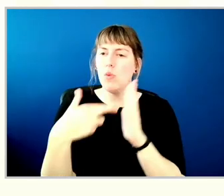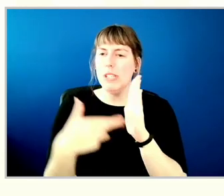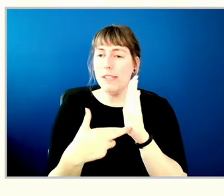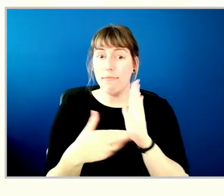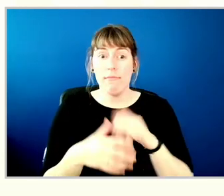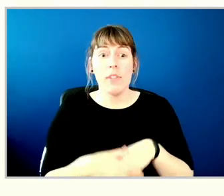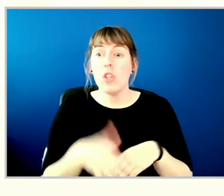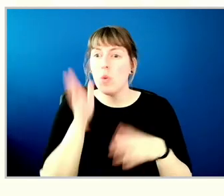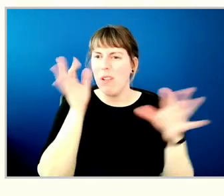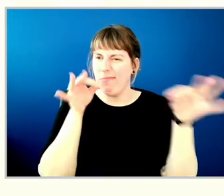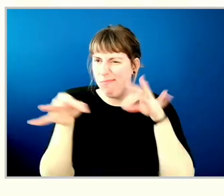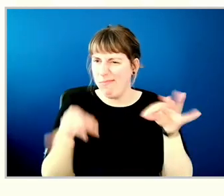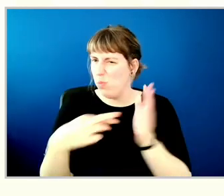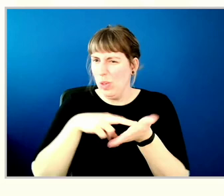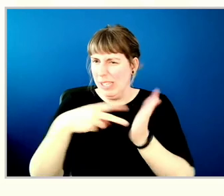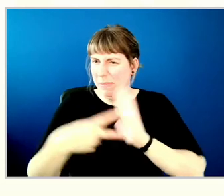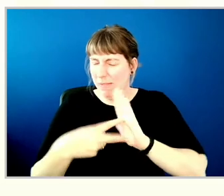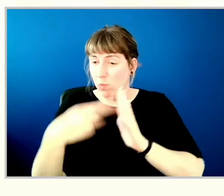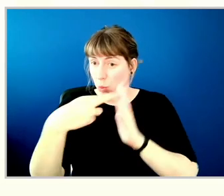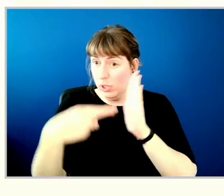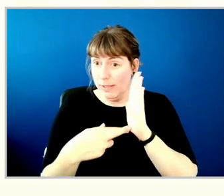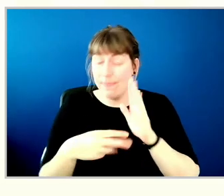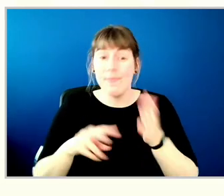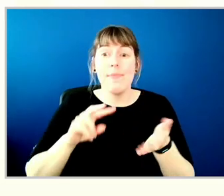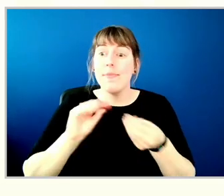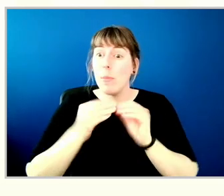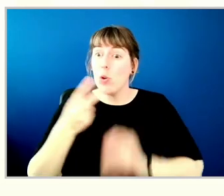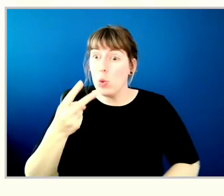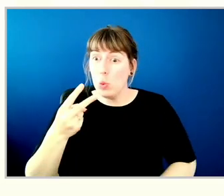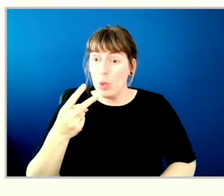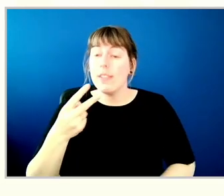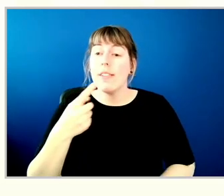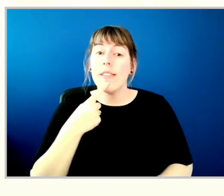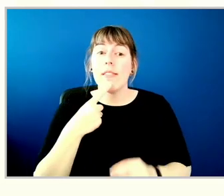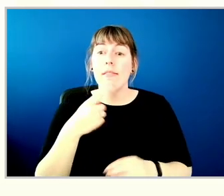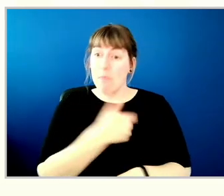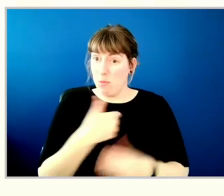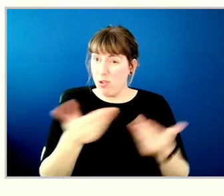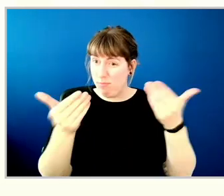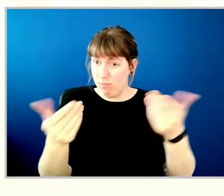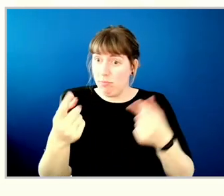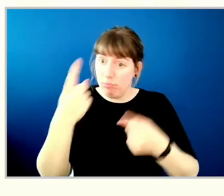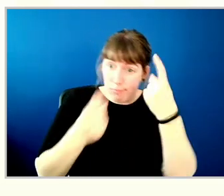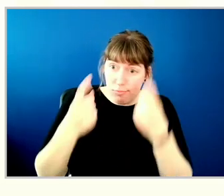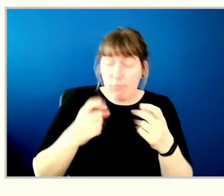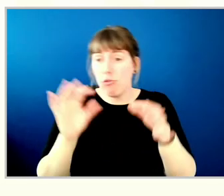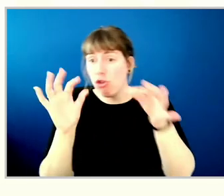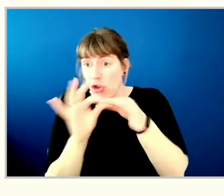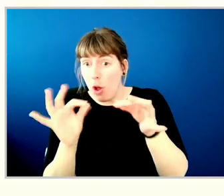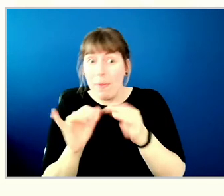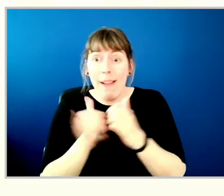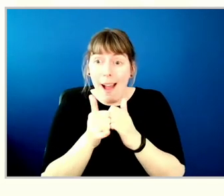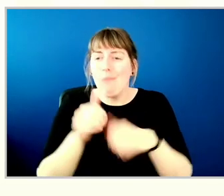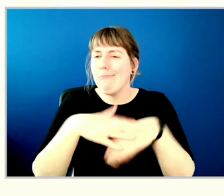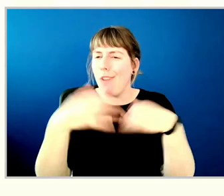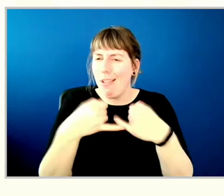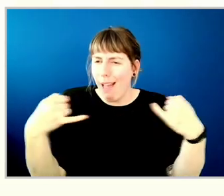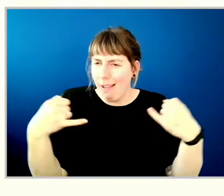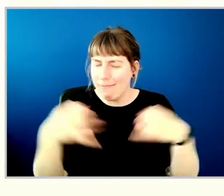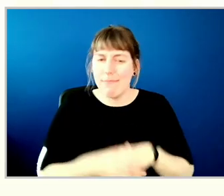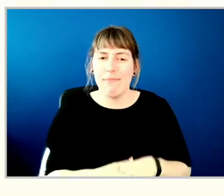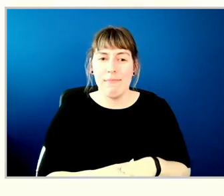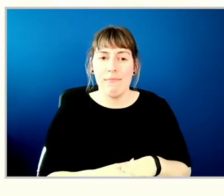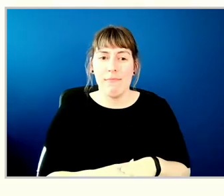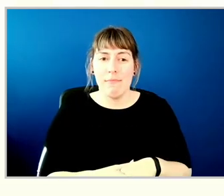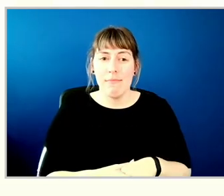rules. Rule number two. Members may submit a question or comment electronically. Such questions,